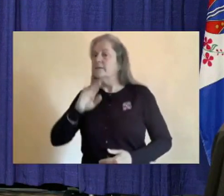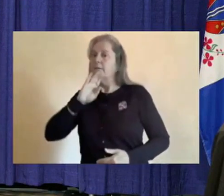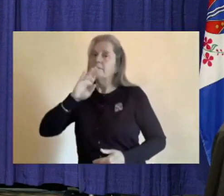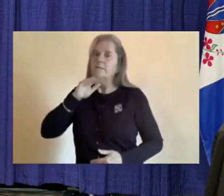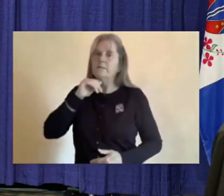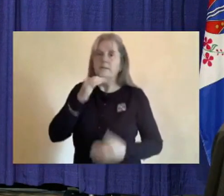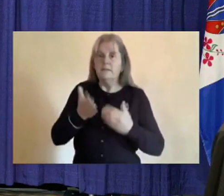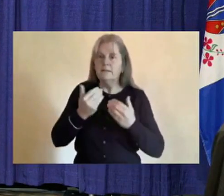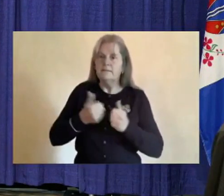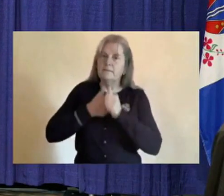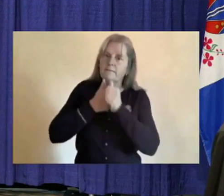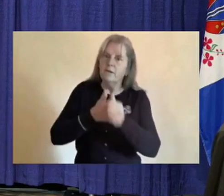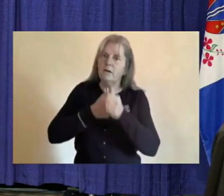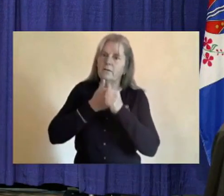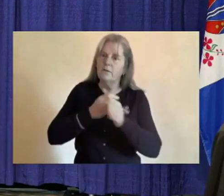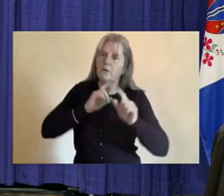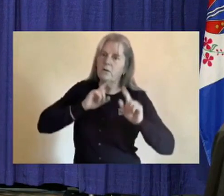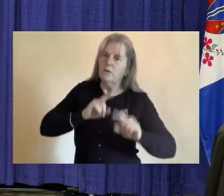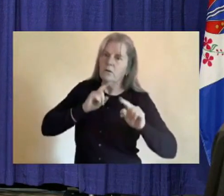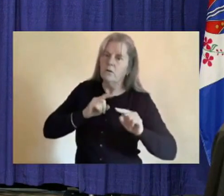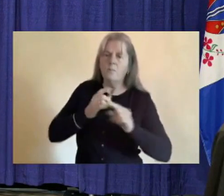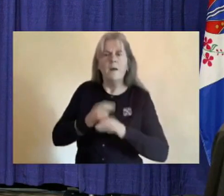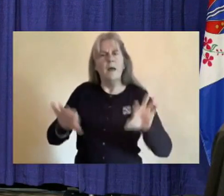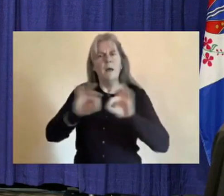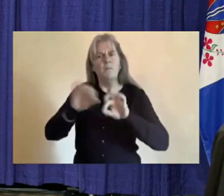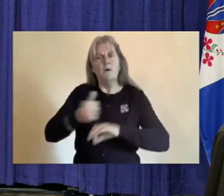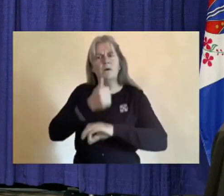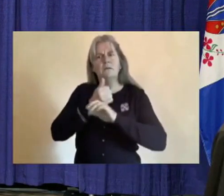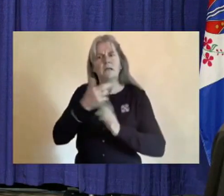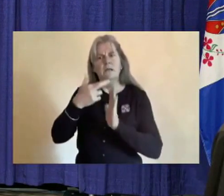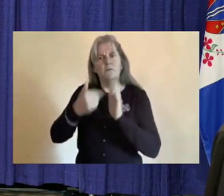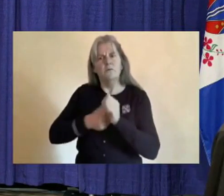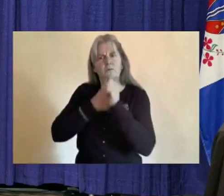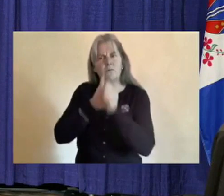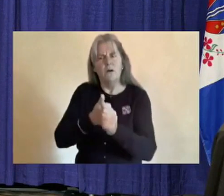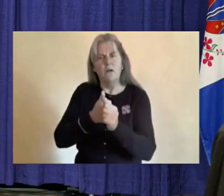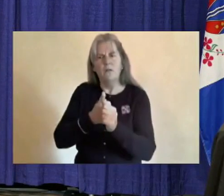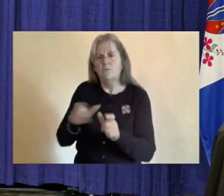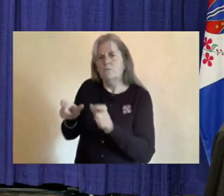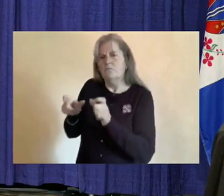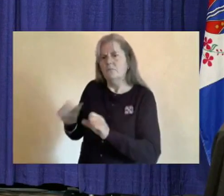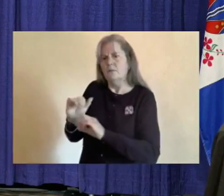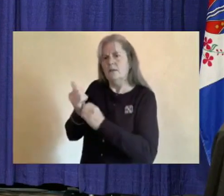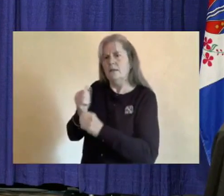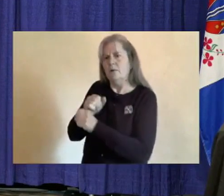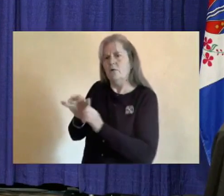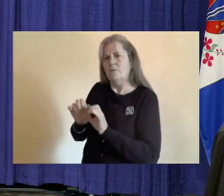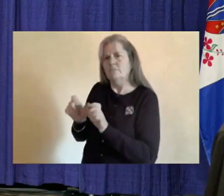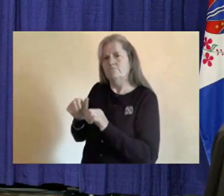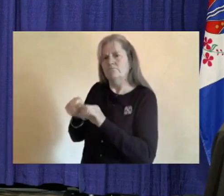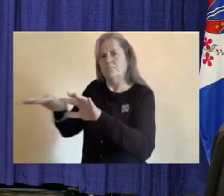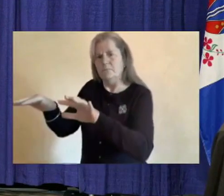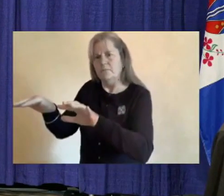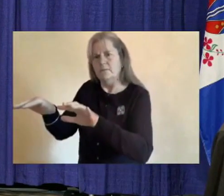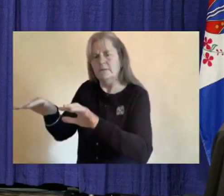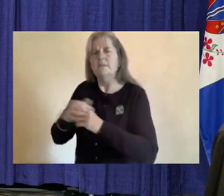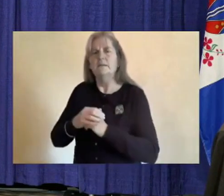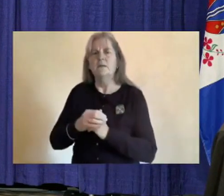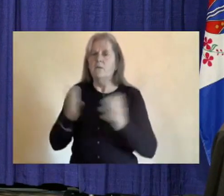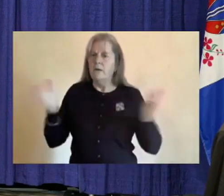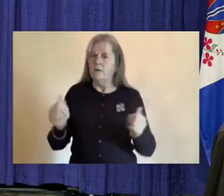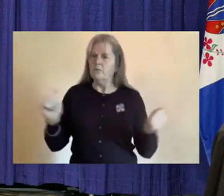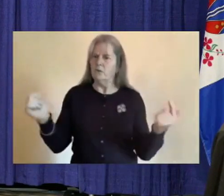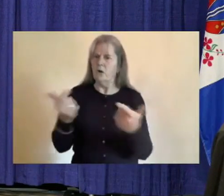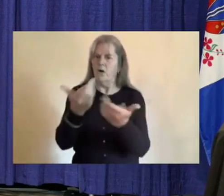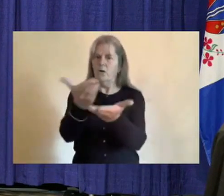in preventing the spread of the virus. We encourage everyone, and continue to do